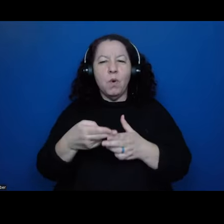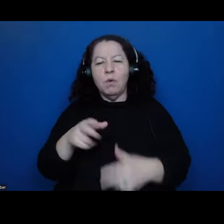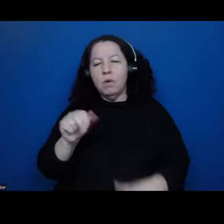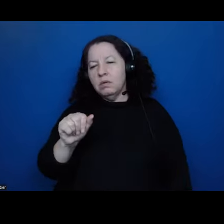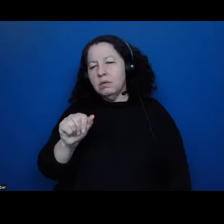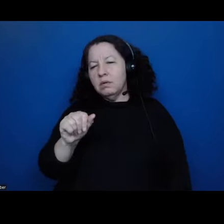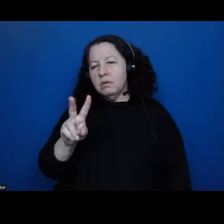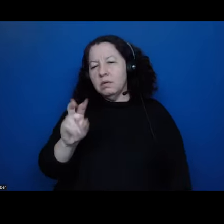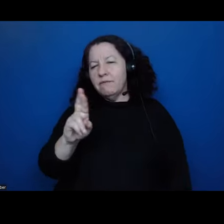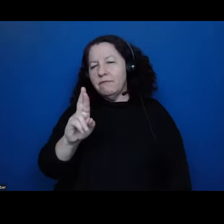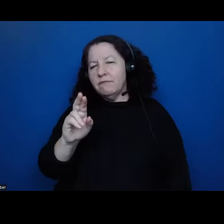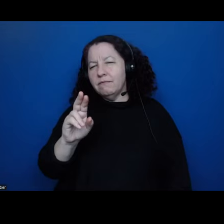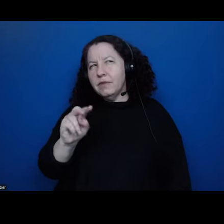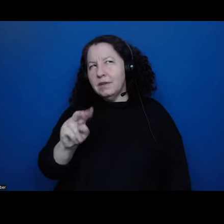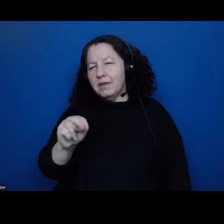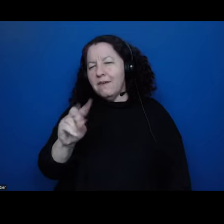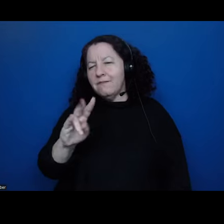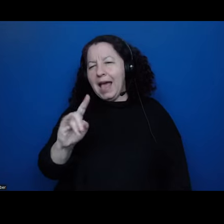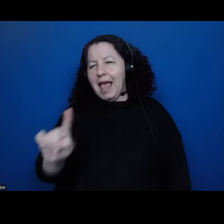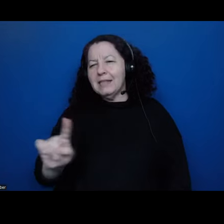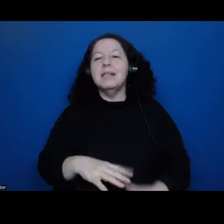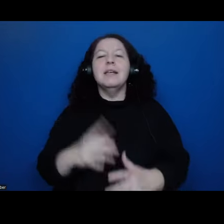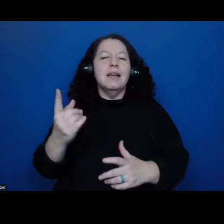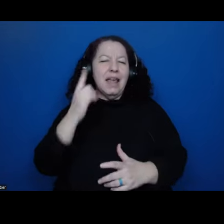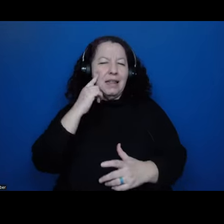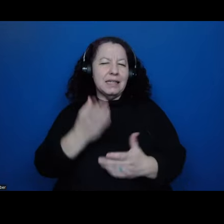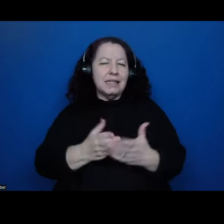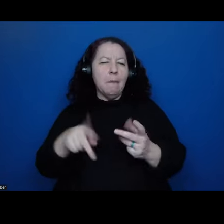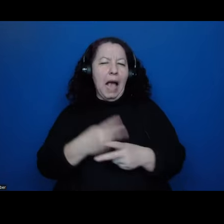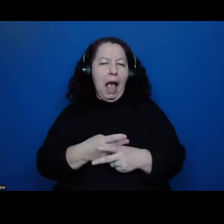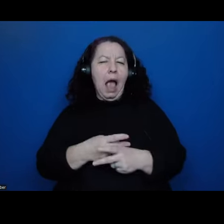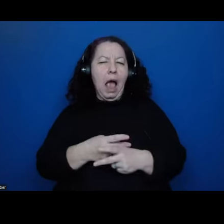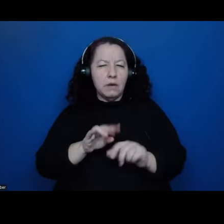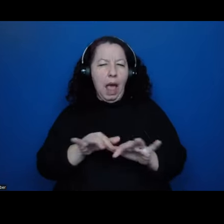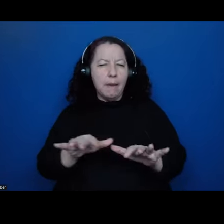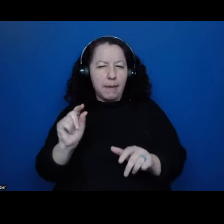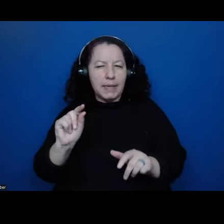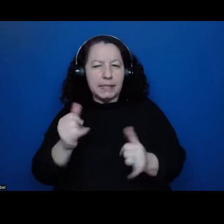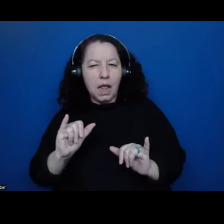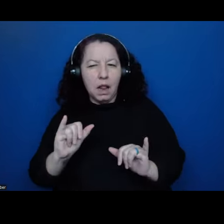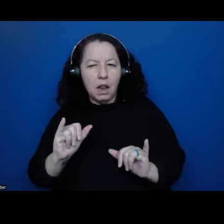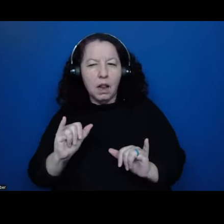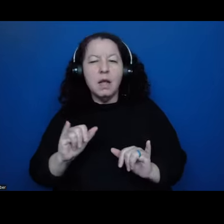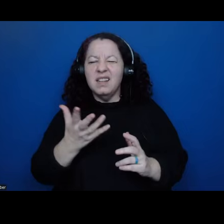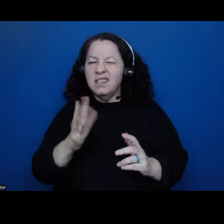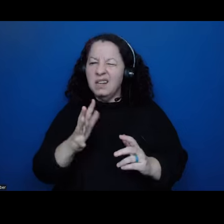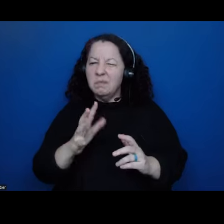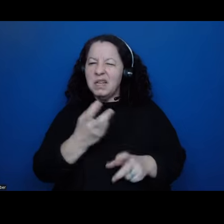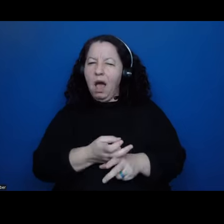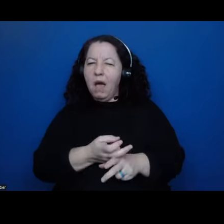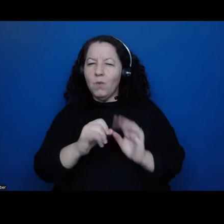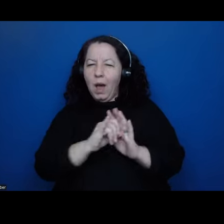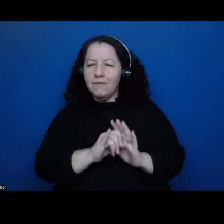the, um, some sort of epidemic, which is still a little difficult to identify new DNA analyses are,